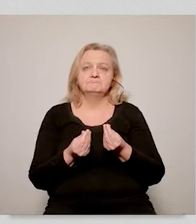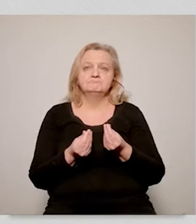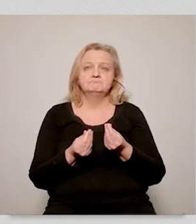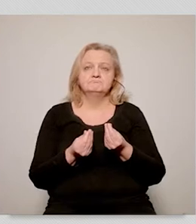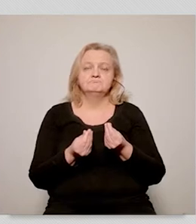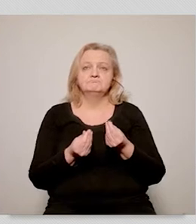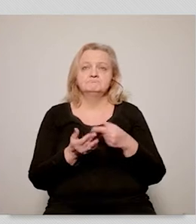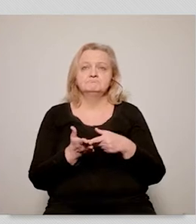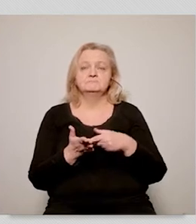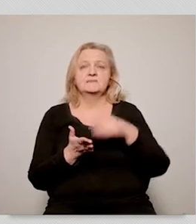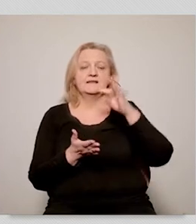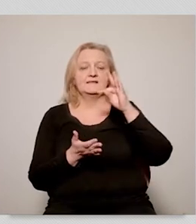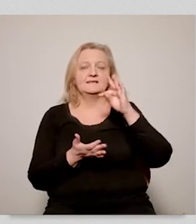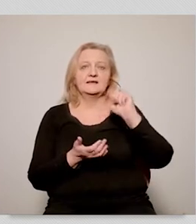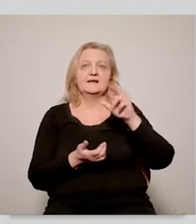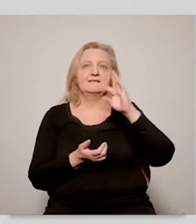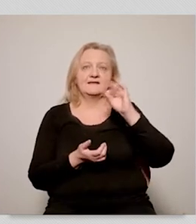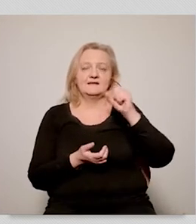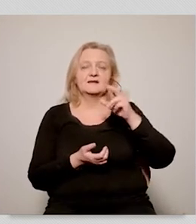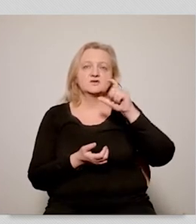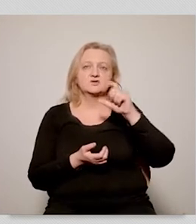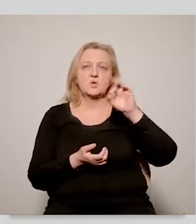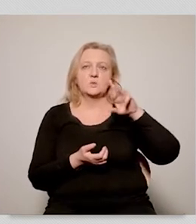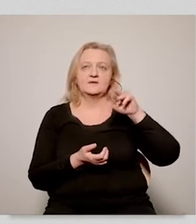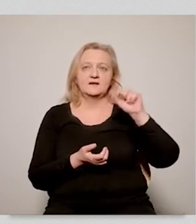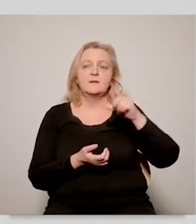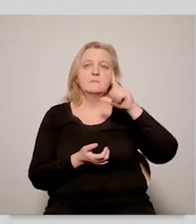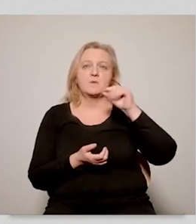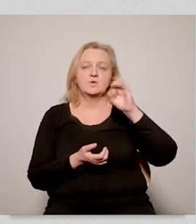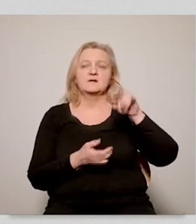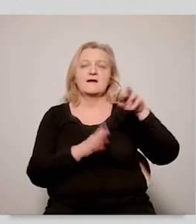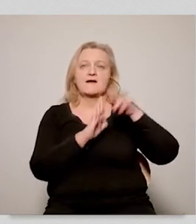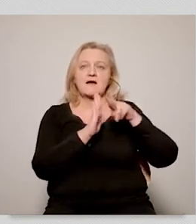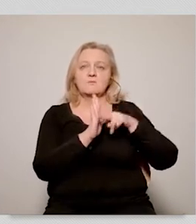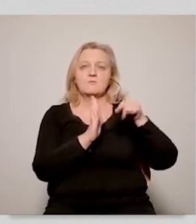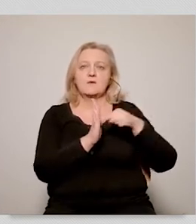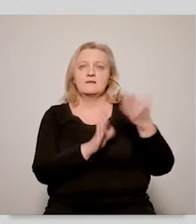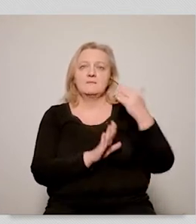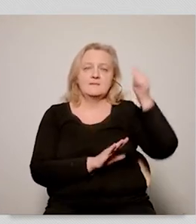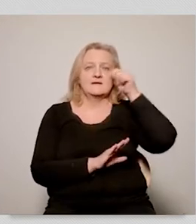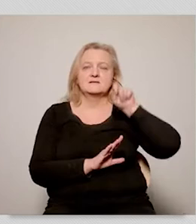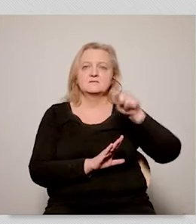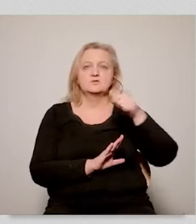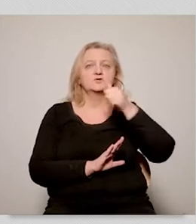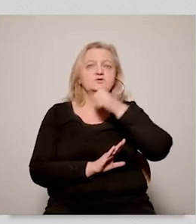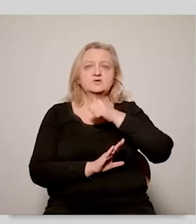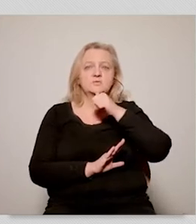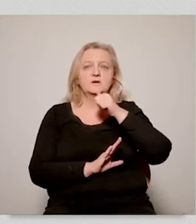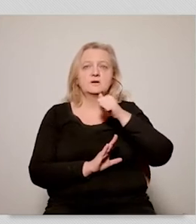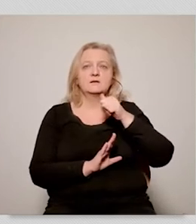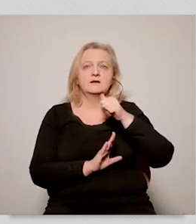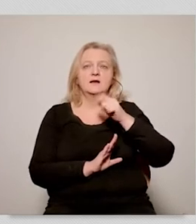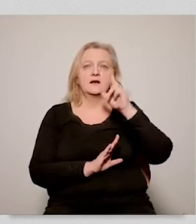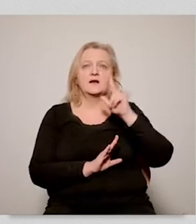and how it is going to affect Poland and whether this is